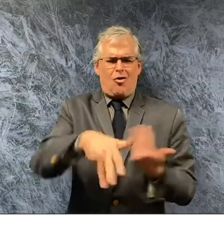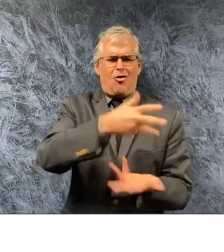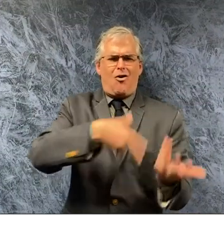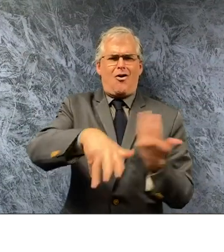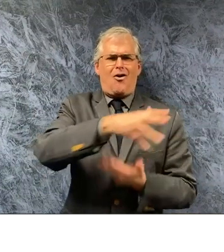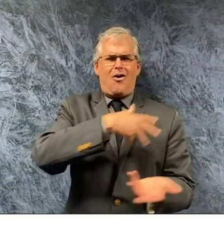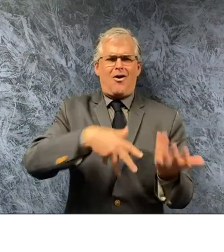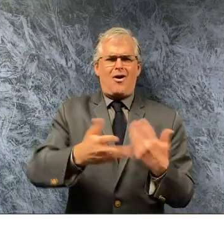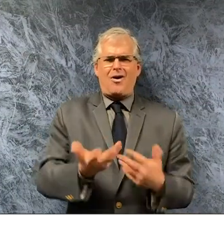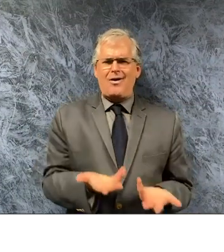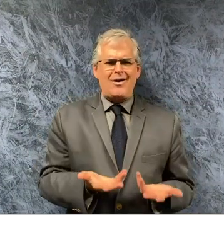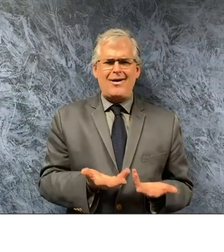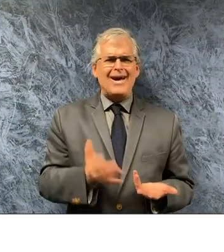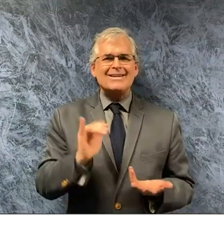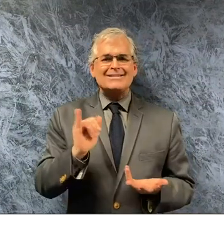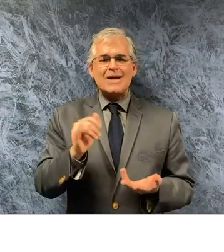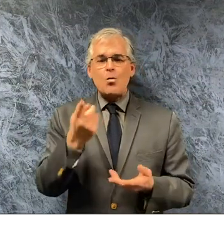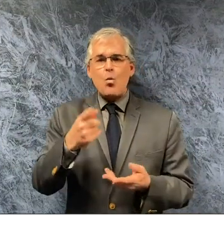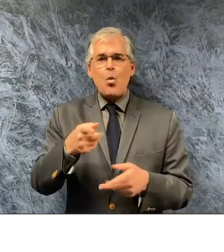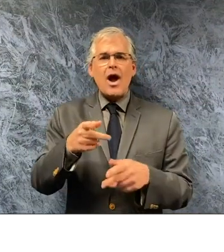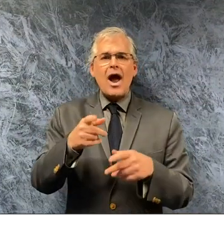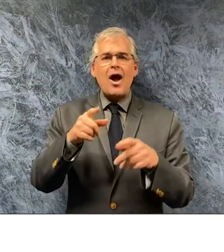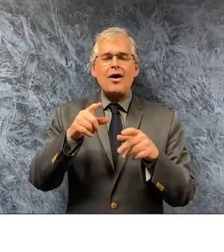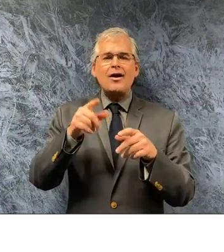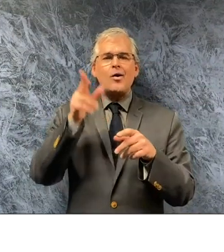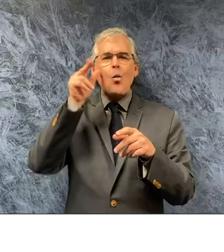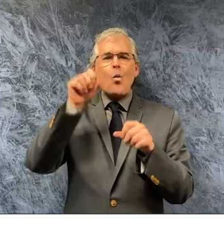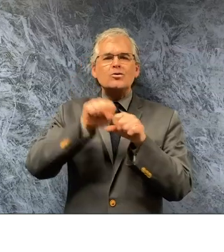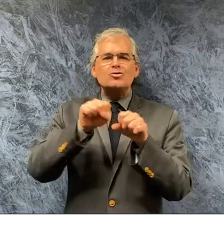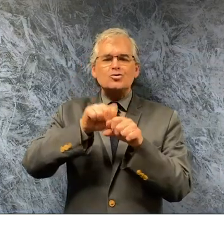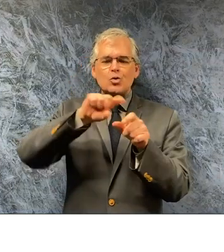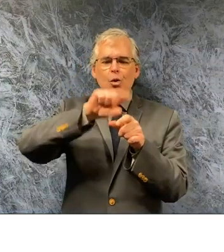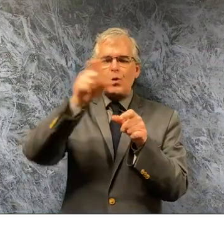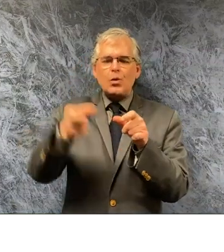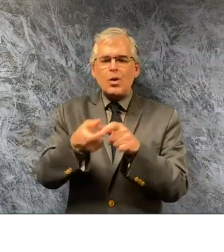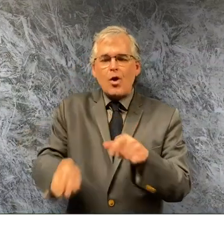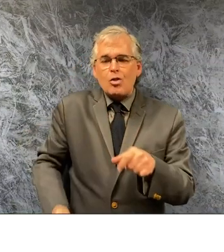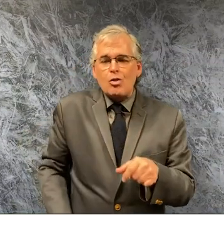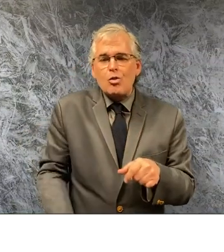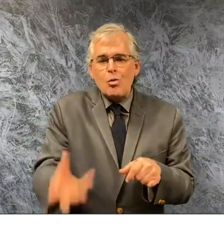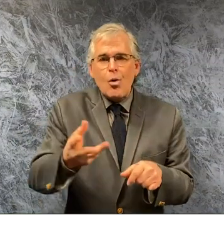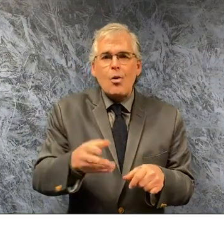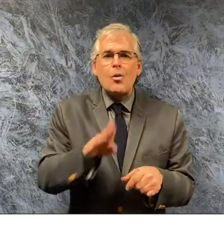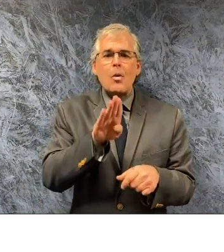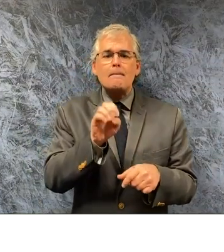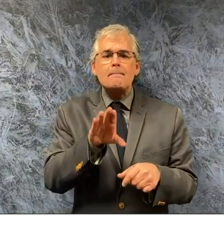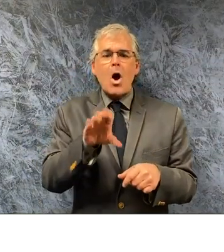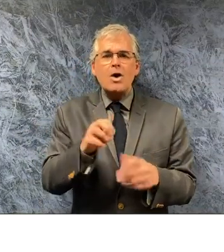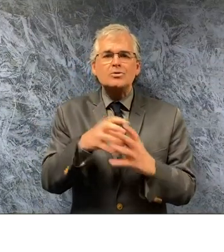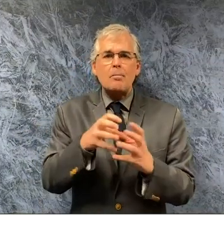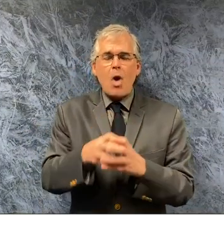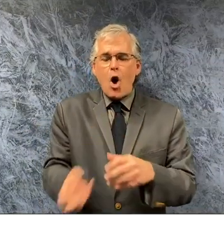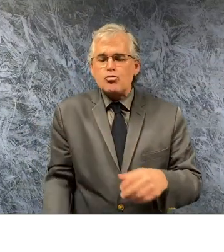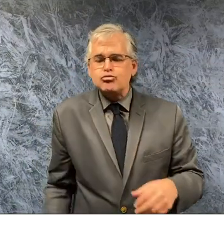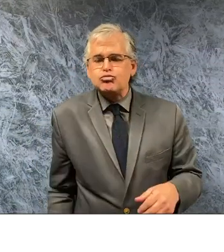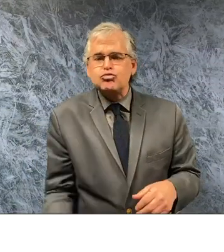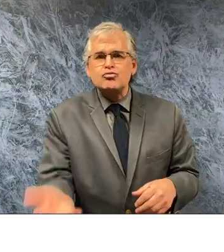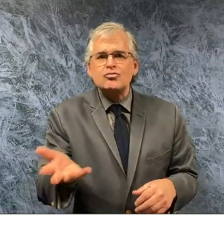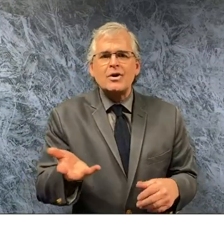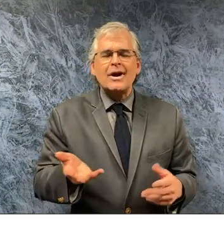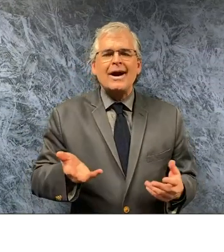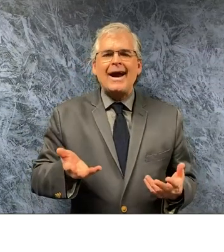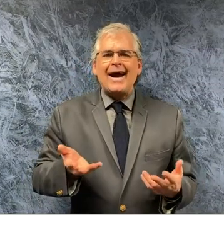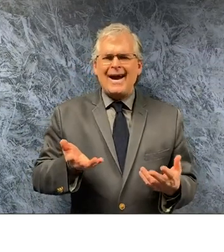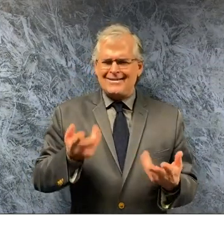horseshoe pit and the bocce ball court that had half a dozen people on each one of them uh this isn't a game